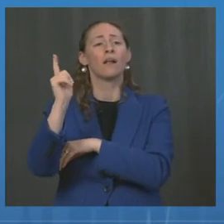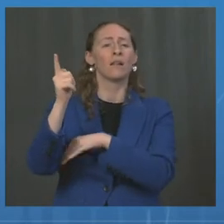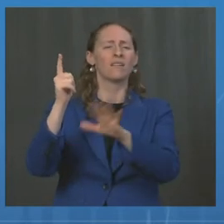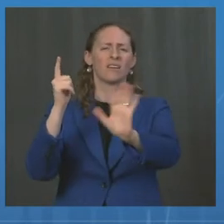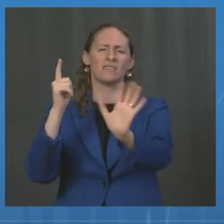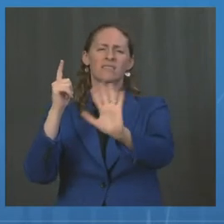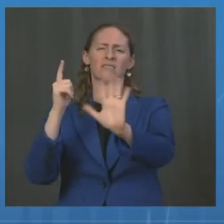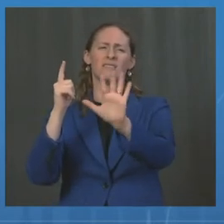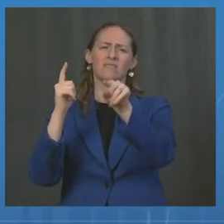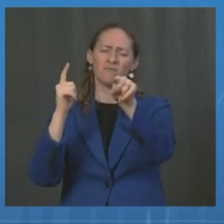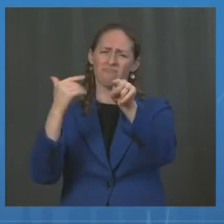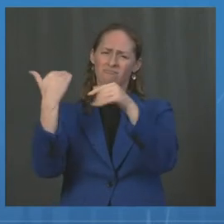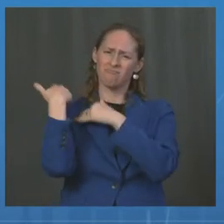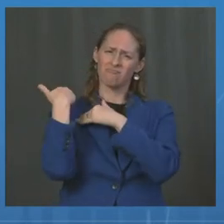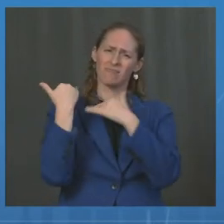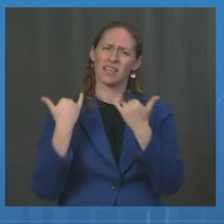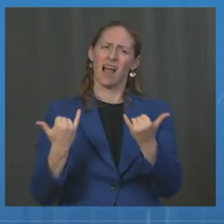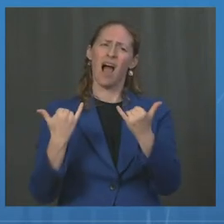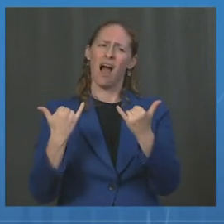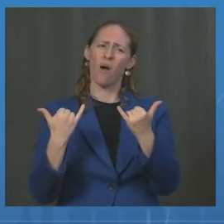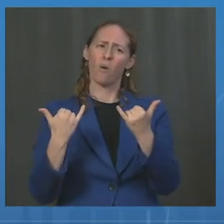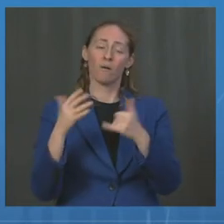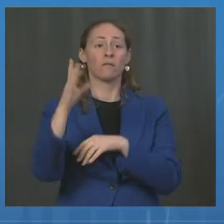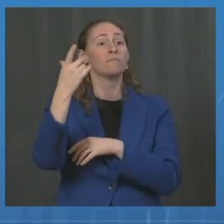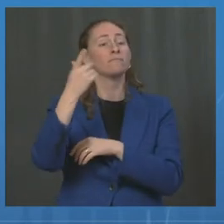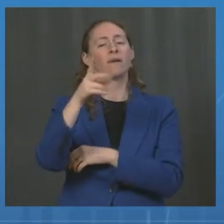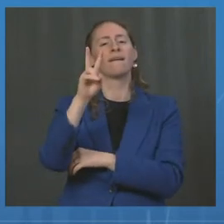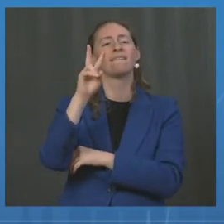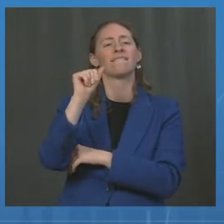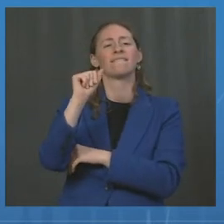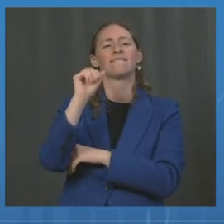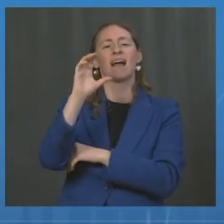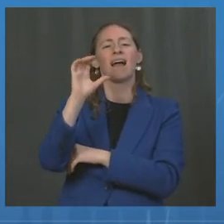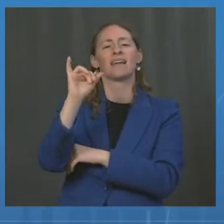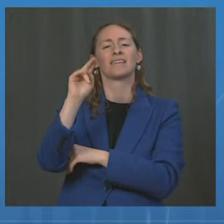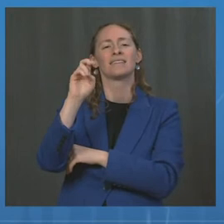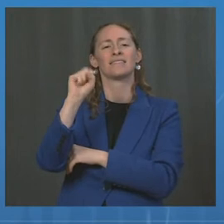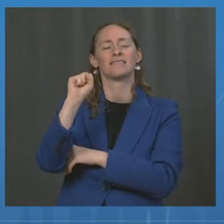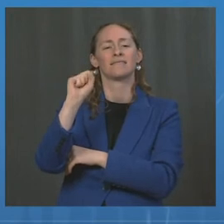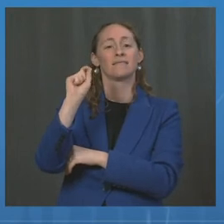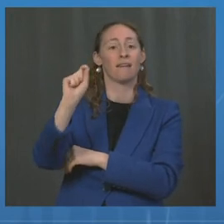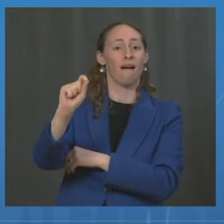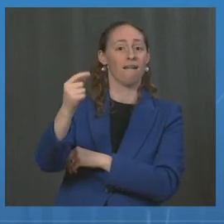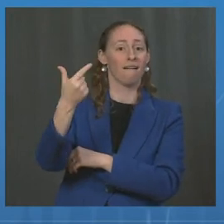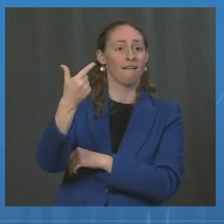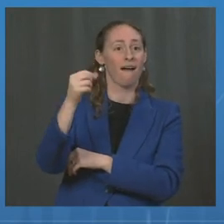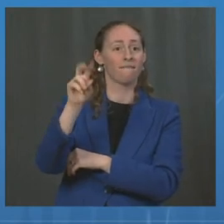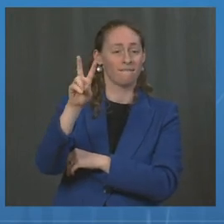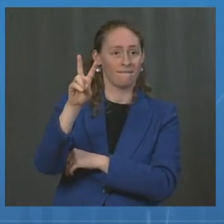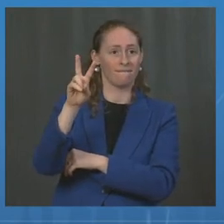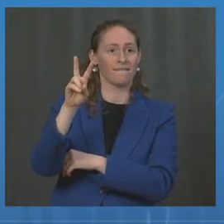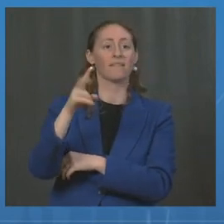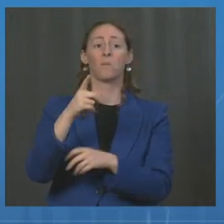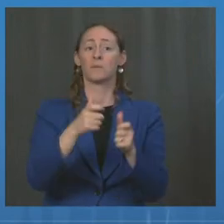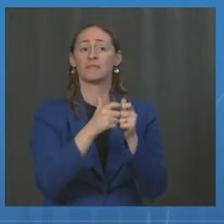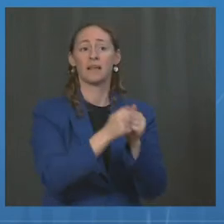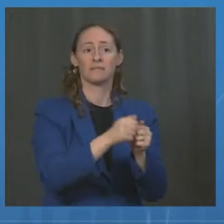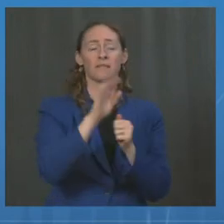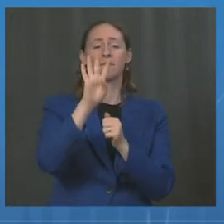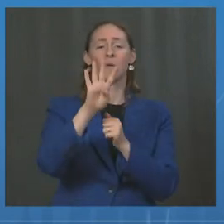Visit vaccines.gov or text your zip code to 438-829 to find a site near you.